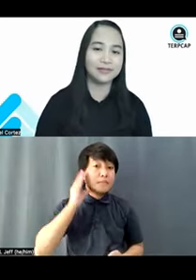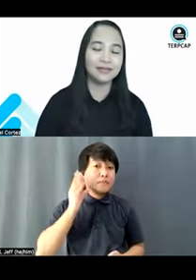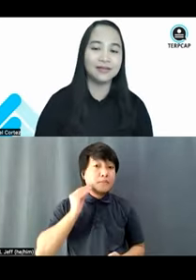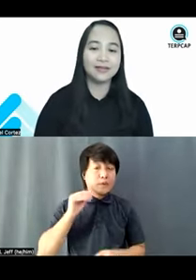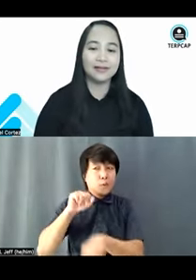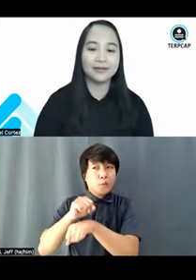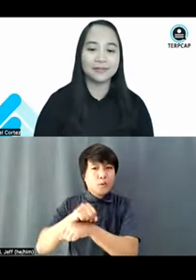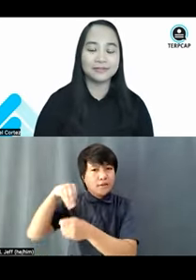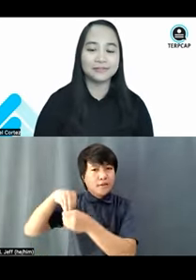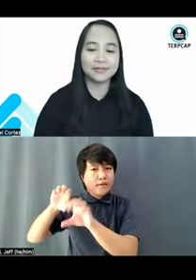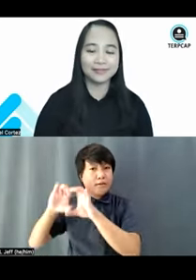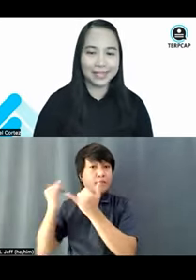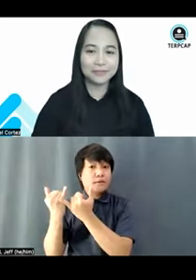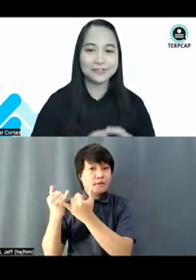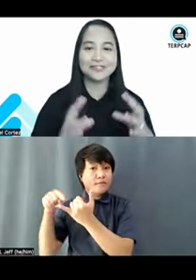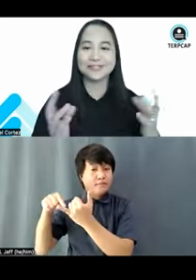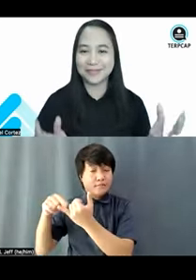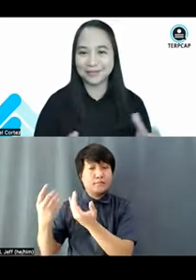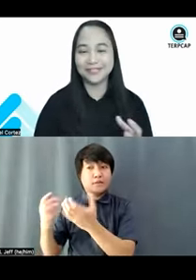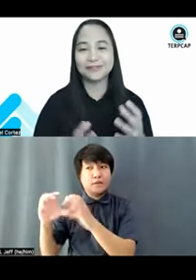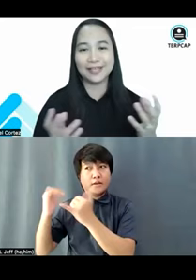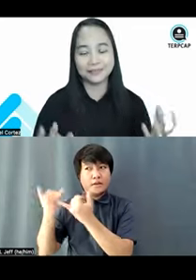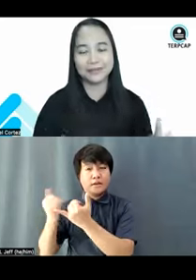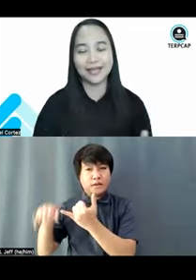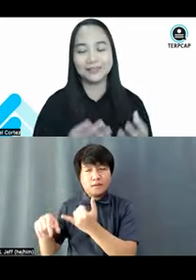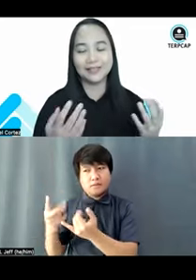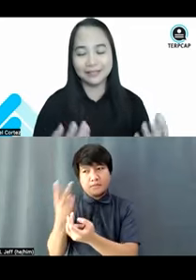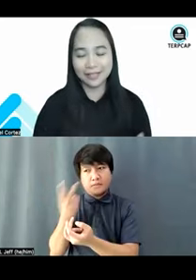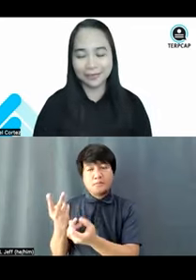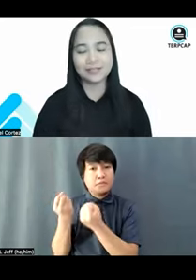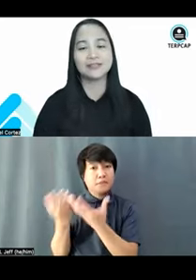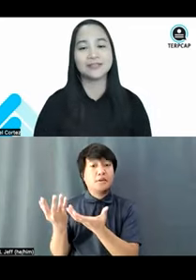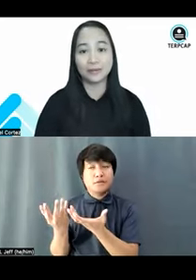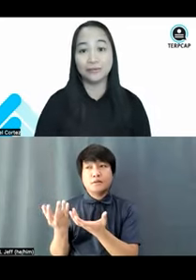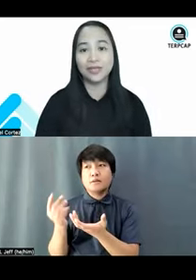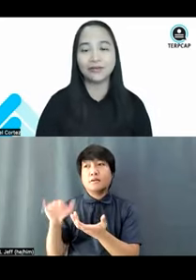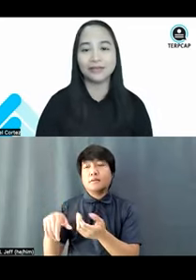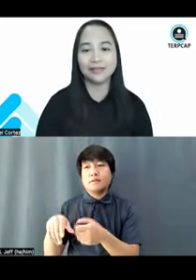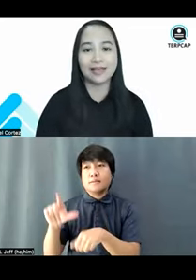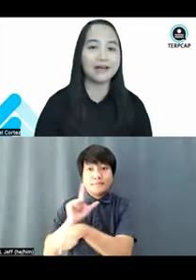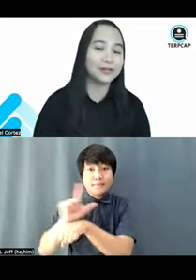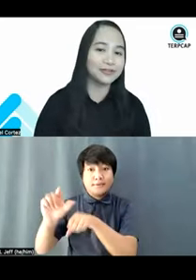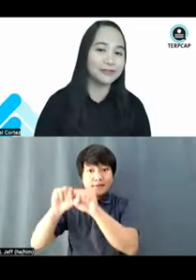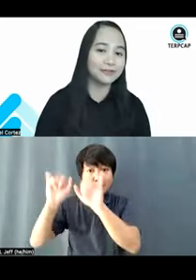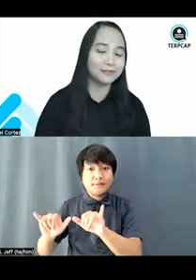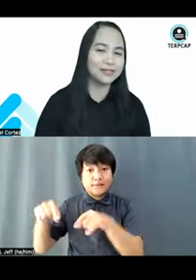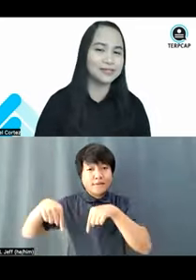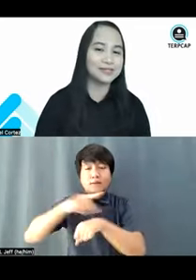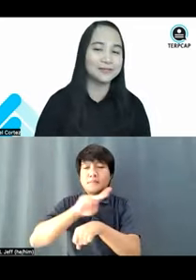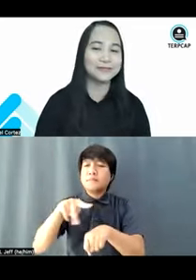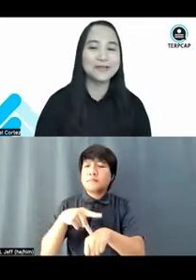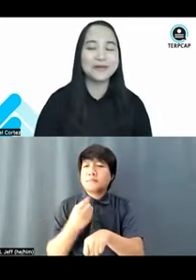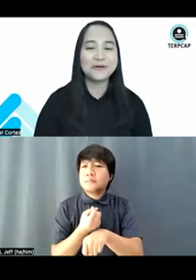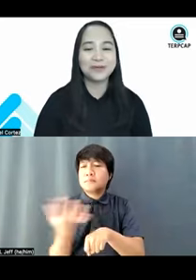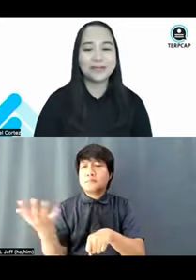know, the, the labor system, the outdated labor, outdated labor system that we currently have here in the Philippines.